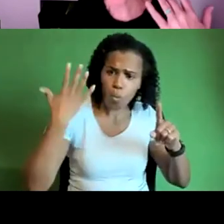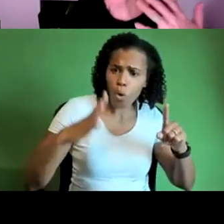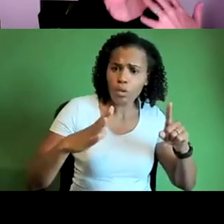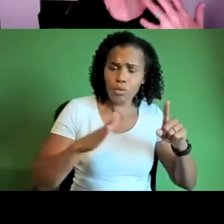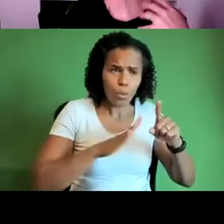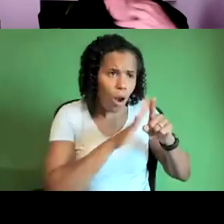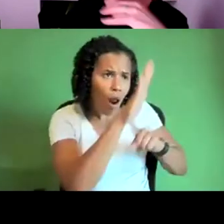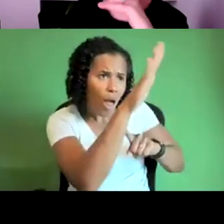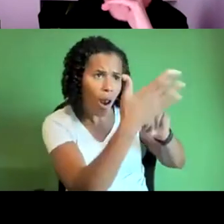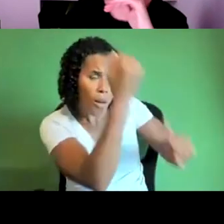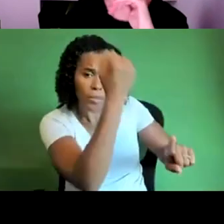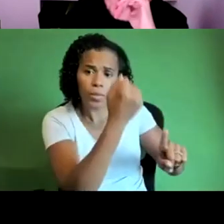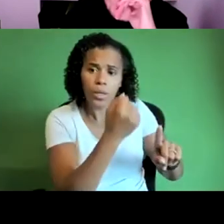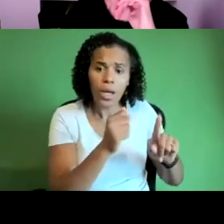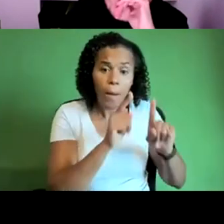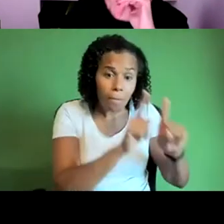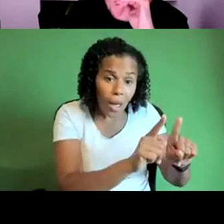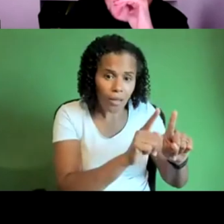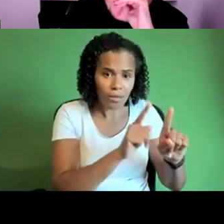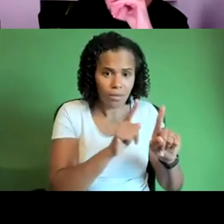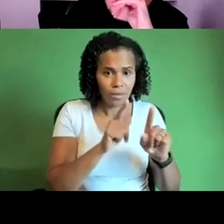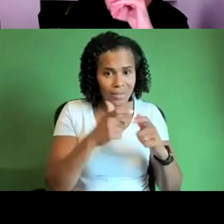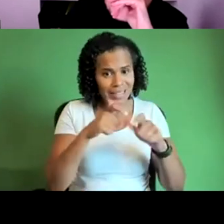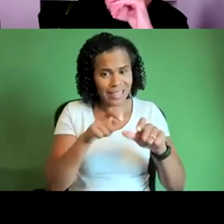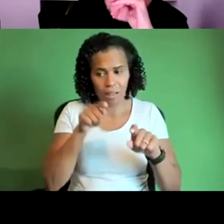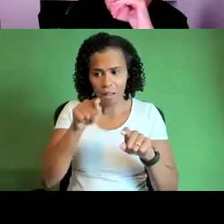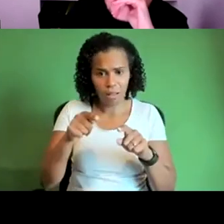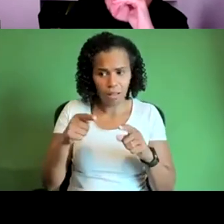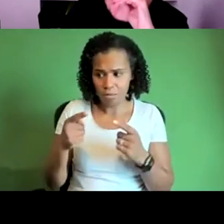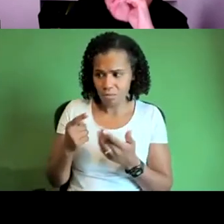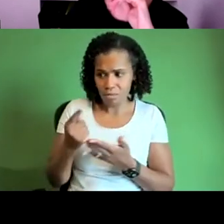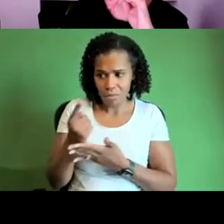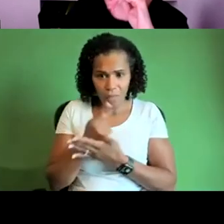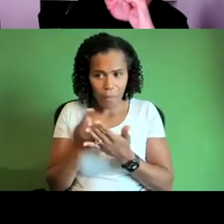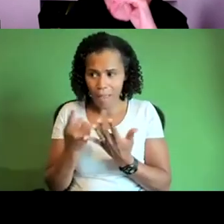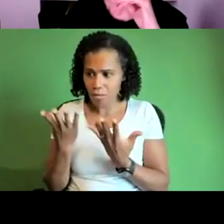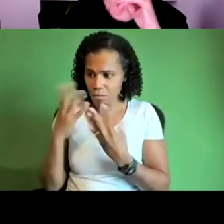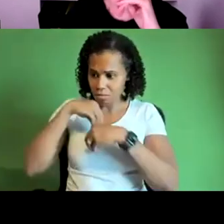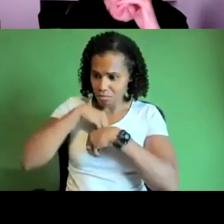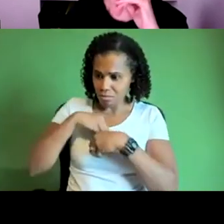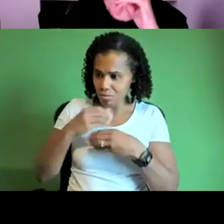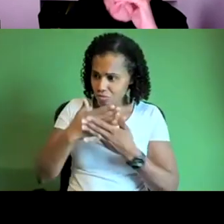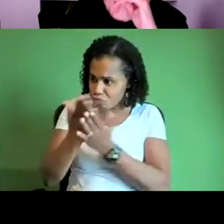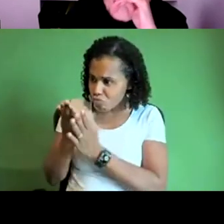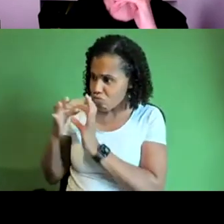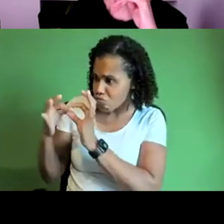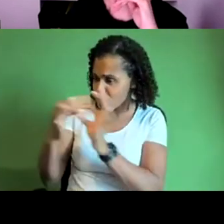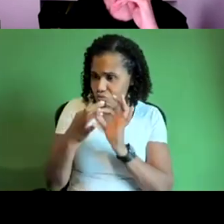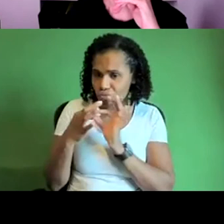are similar to the ways that you're describing which are just about embodying our practice and making traces